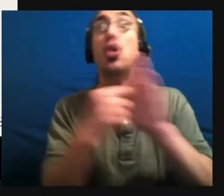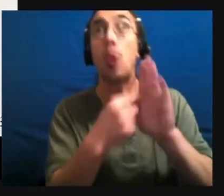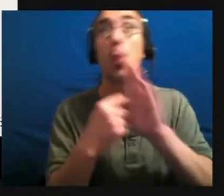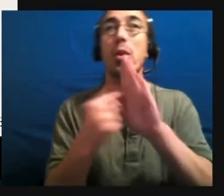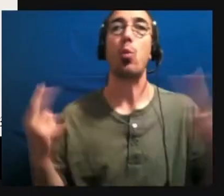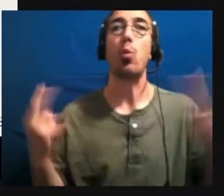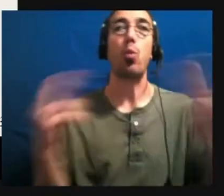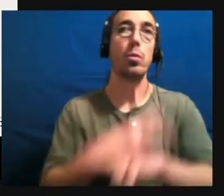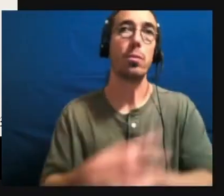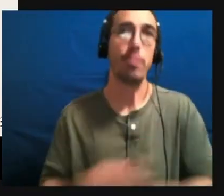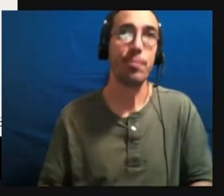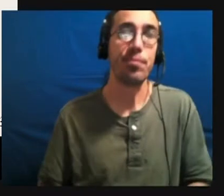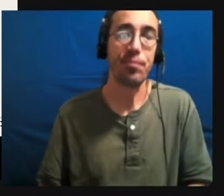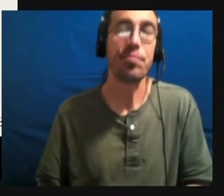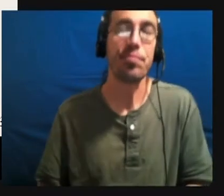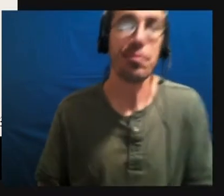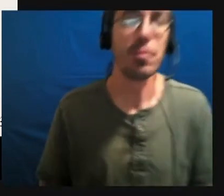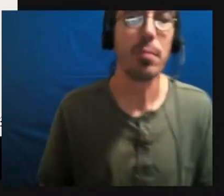person.